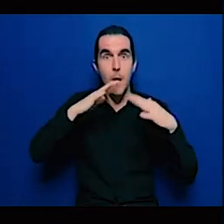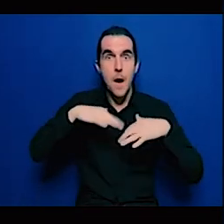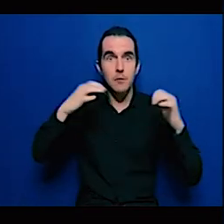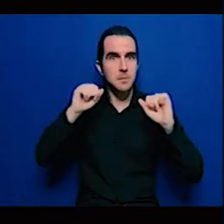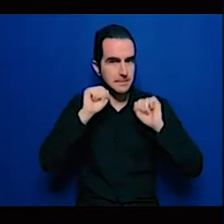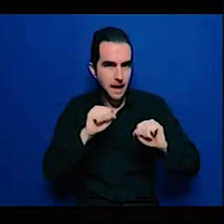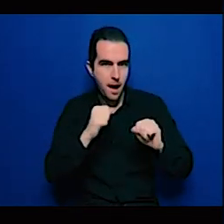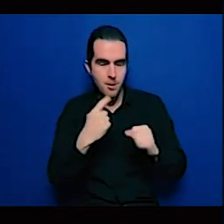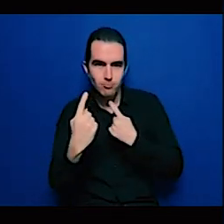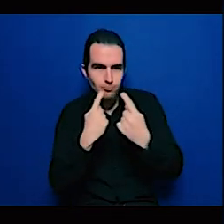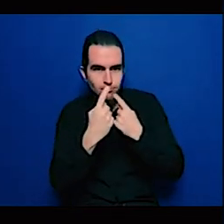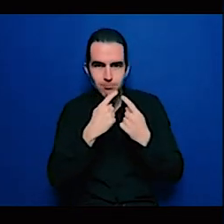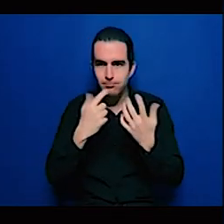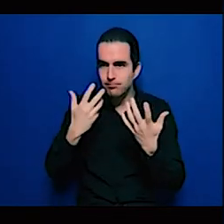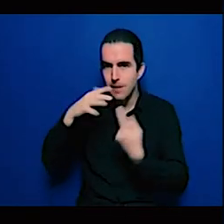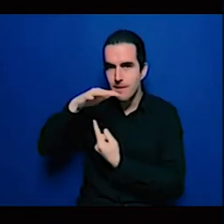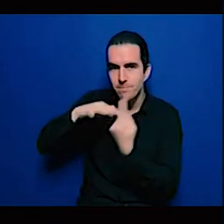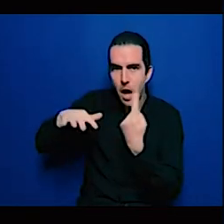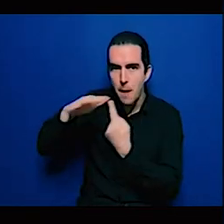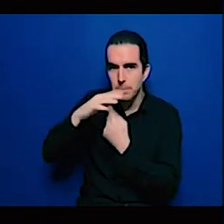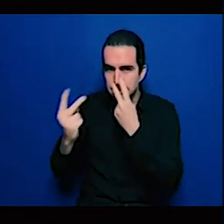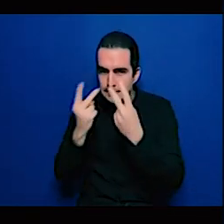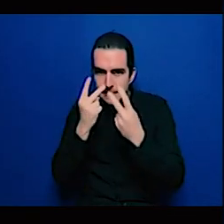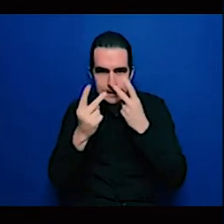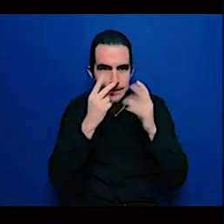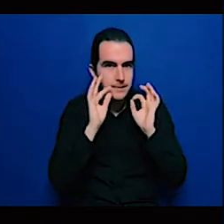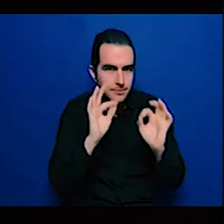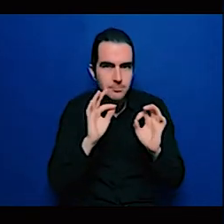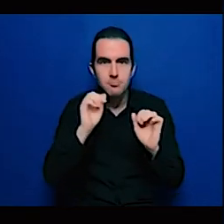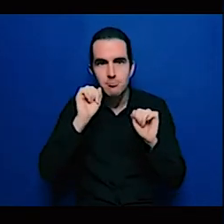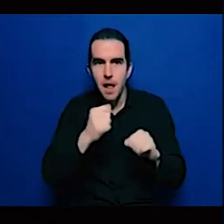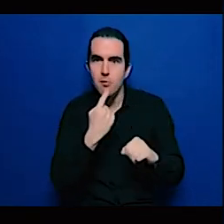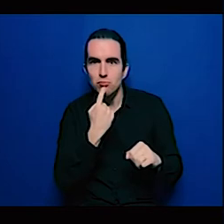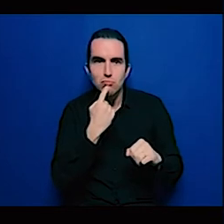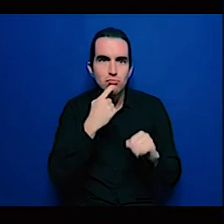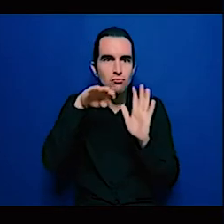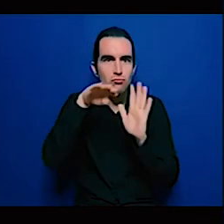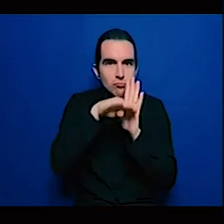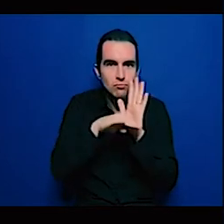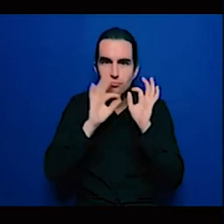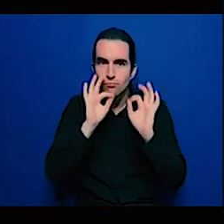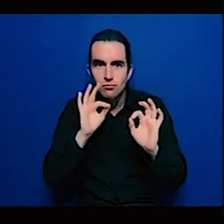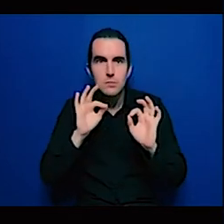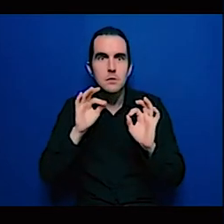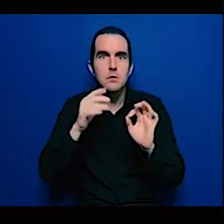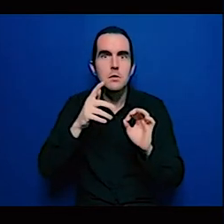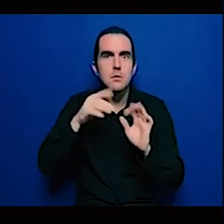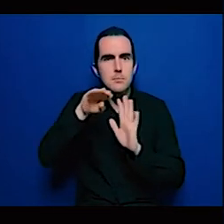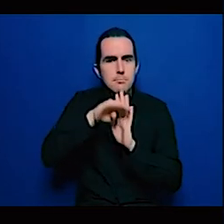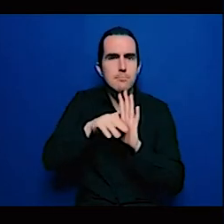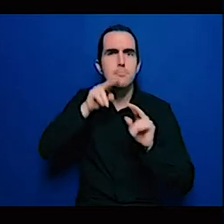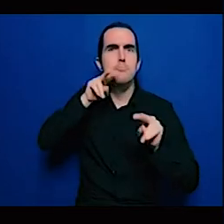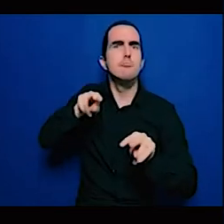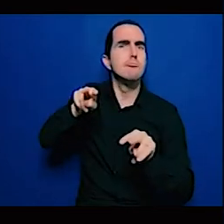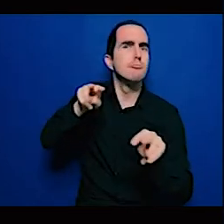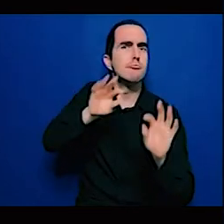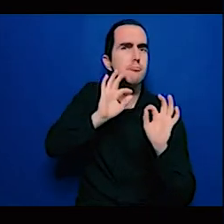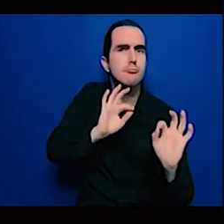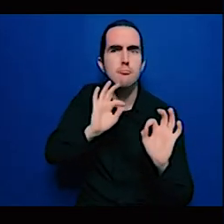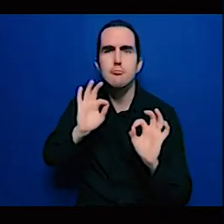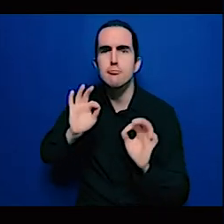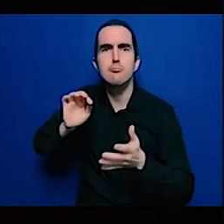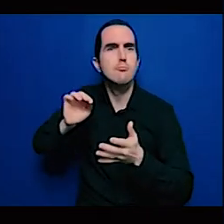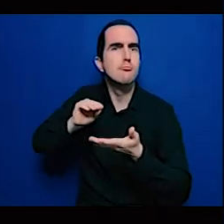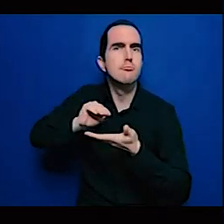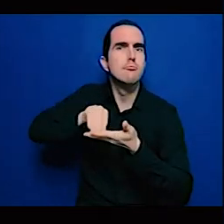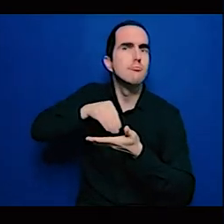bridge the energy access deficit with renewable energy projects you know they need to provide a blended finance in order to